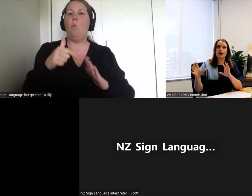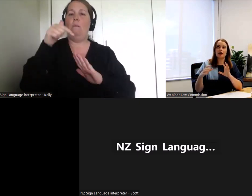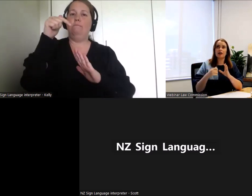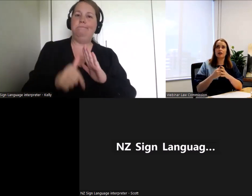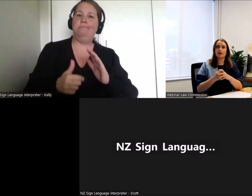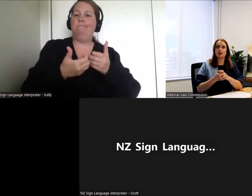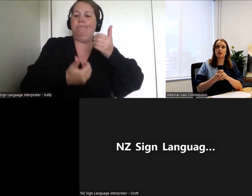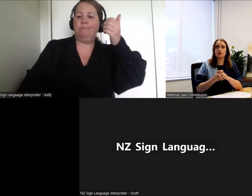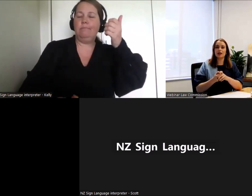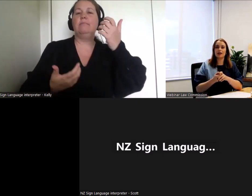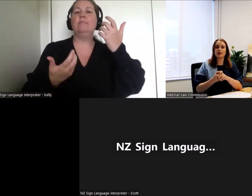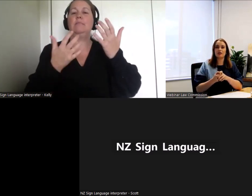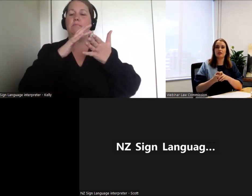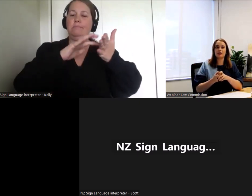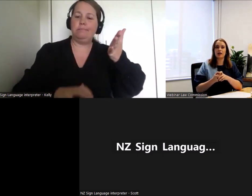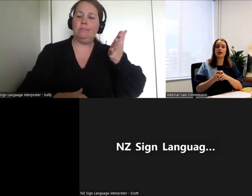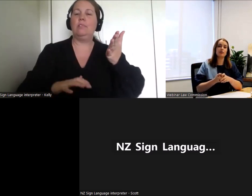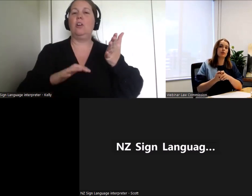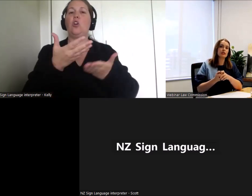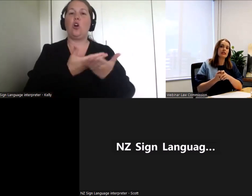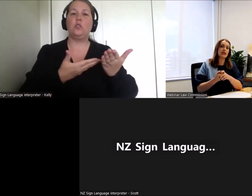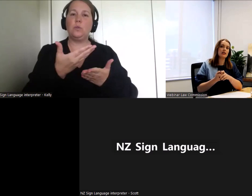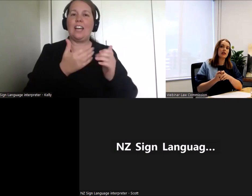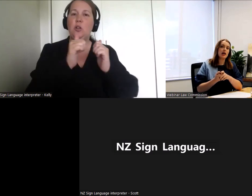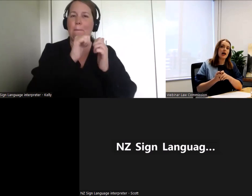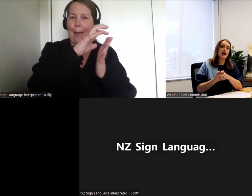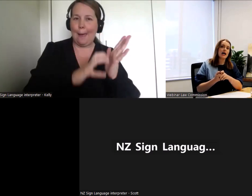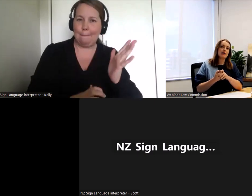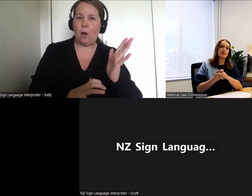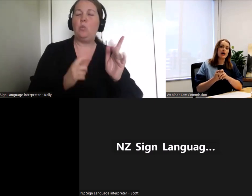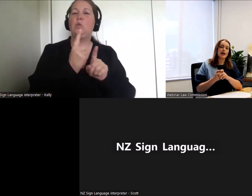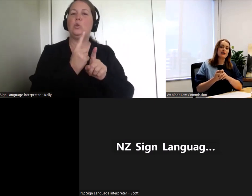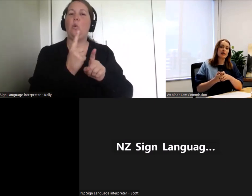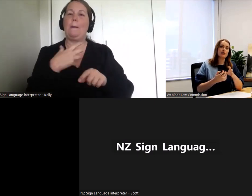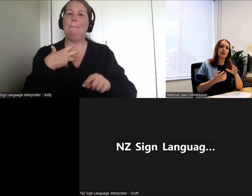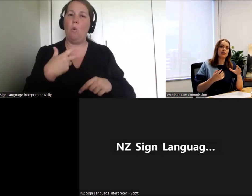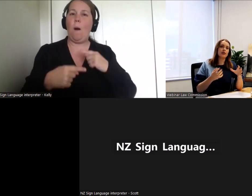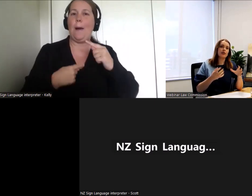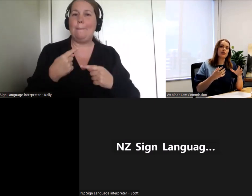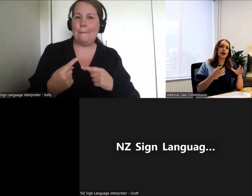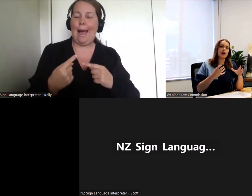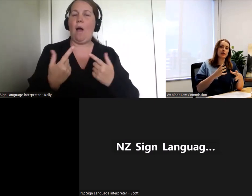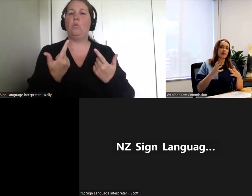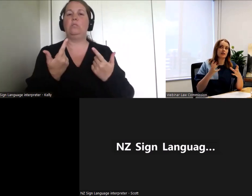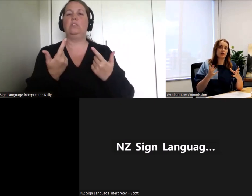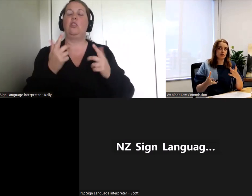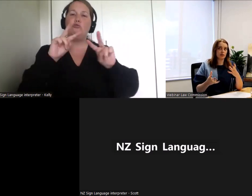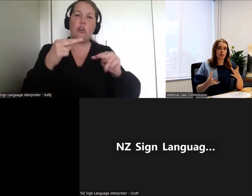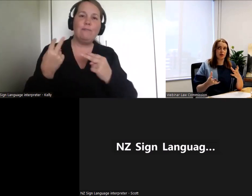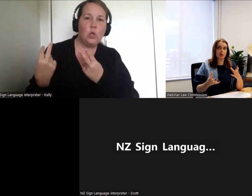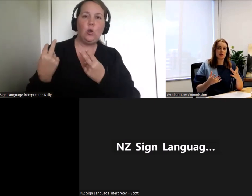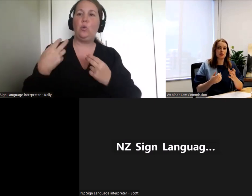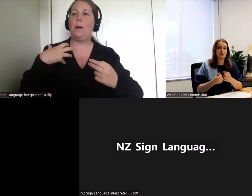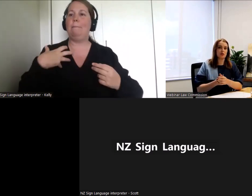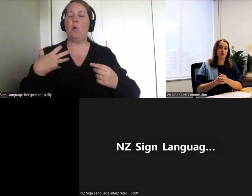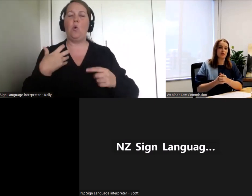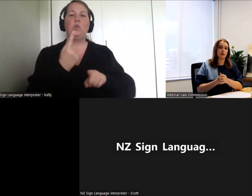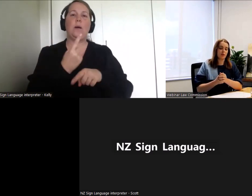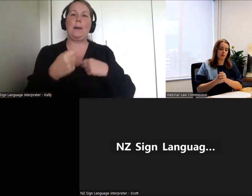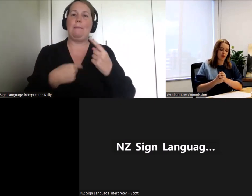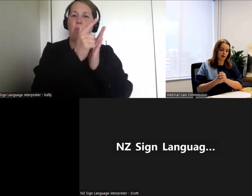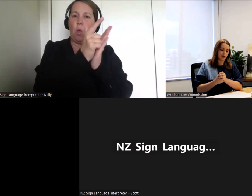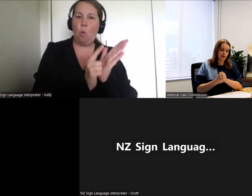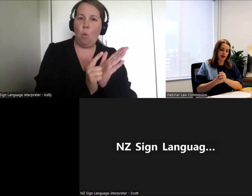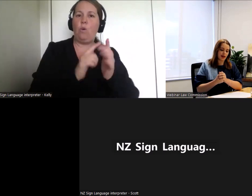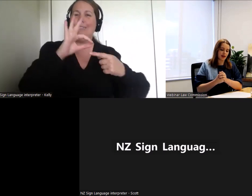and outline the current law on issues in a bit more detail. And it will outline some options for